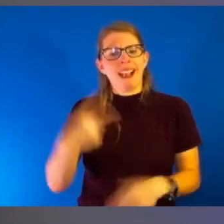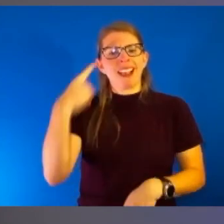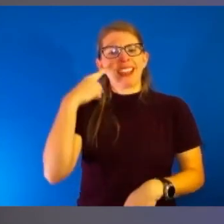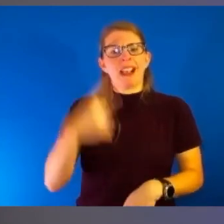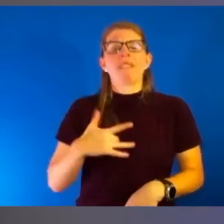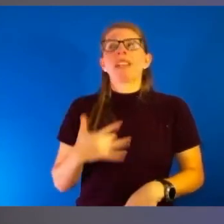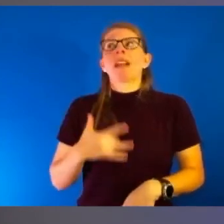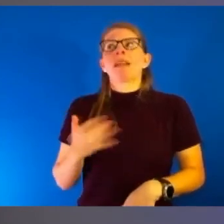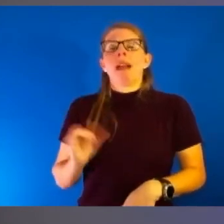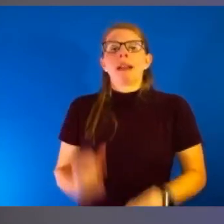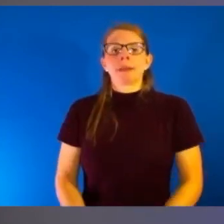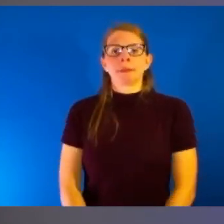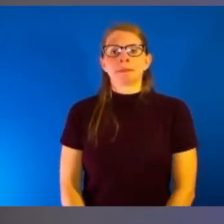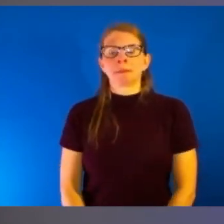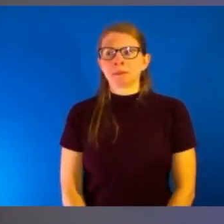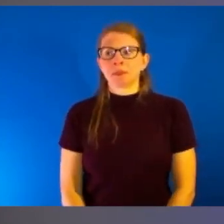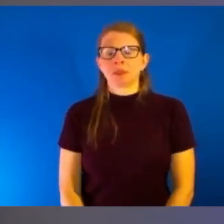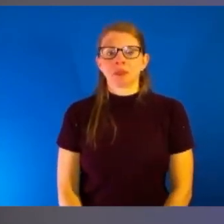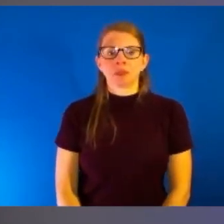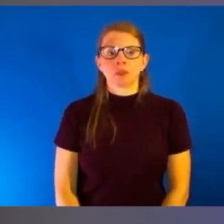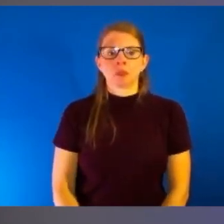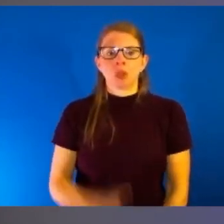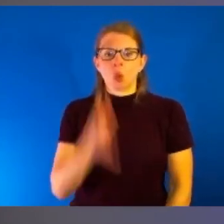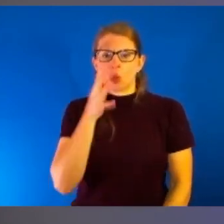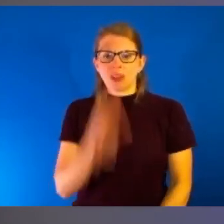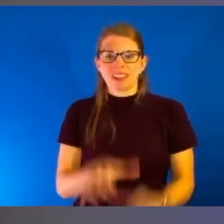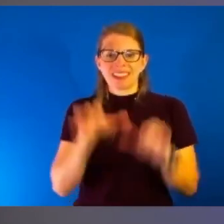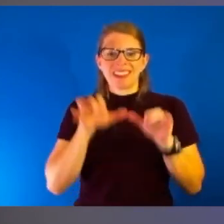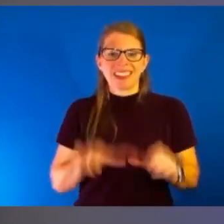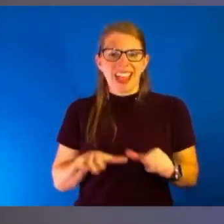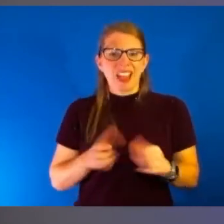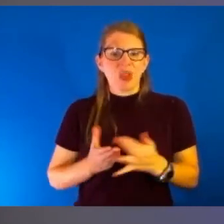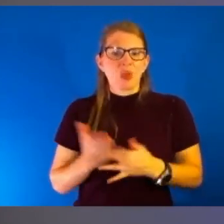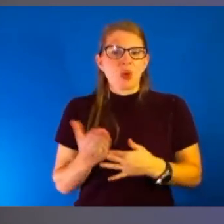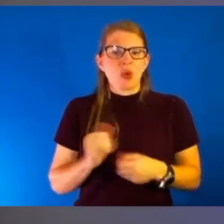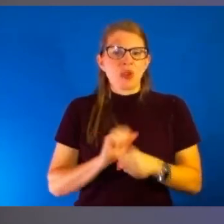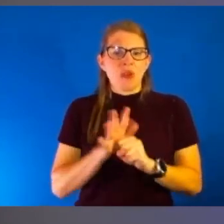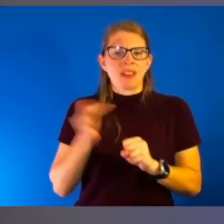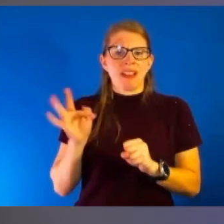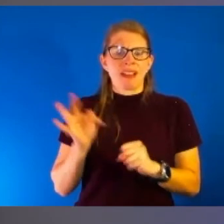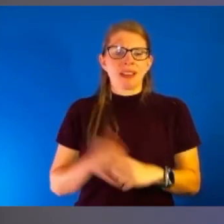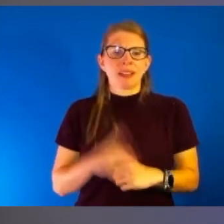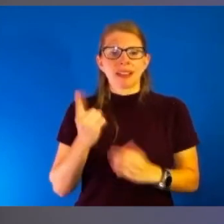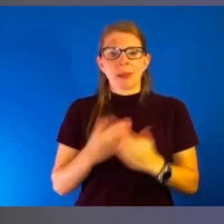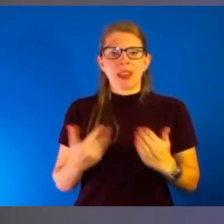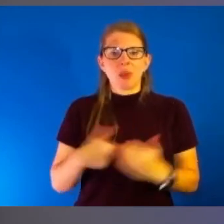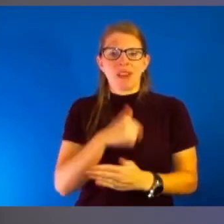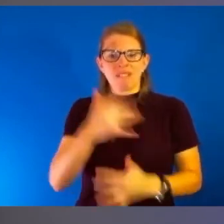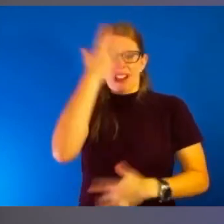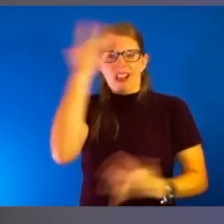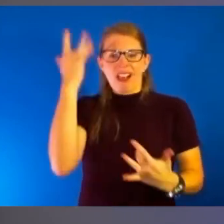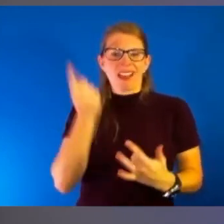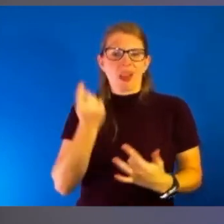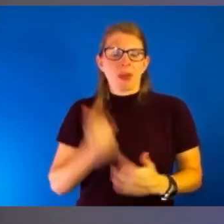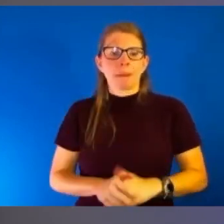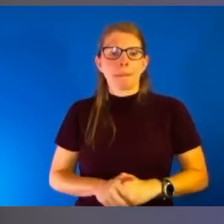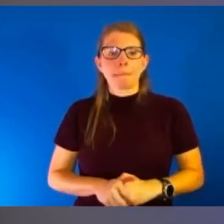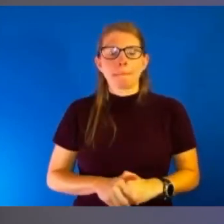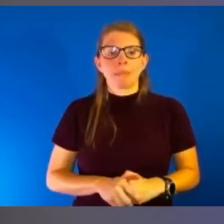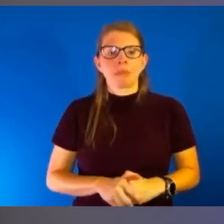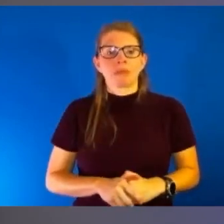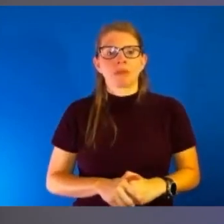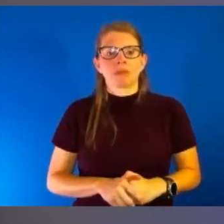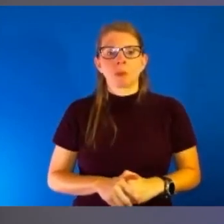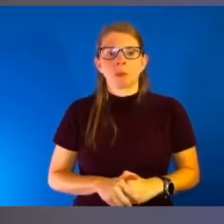will stay with us through COVID-19 and actually it's something that we had sort of forgotten a little bit is this idea that